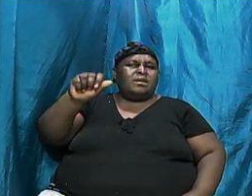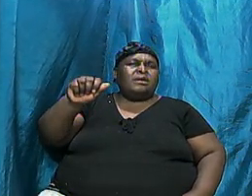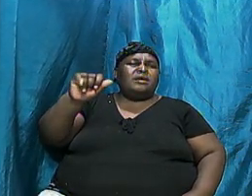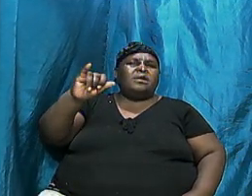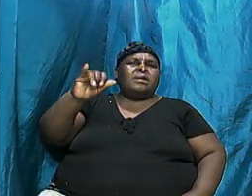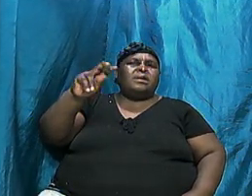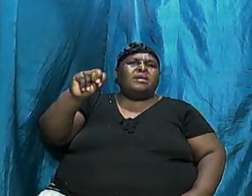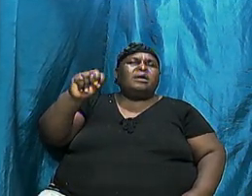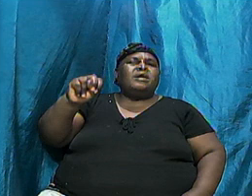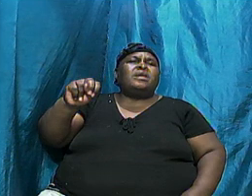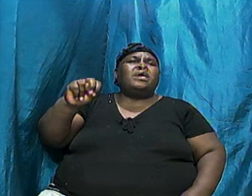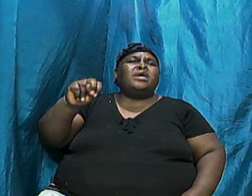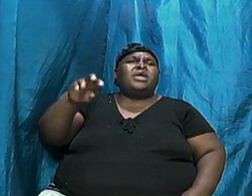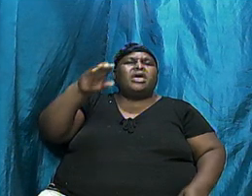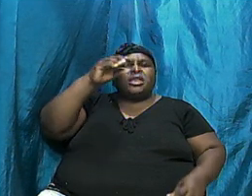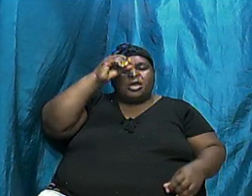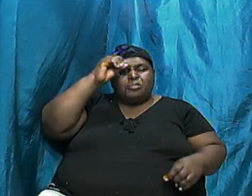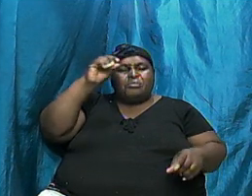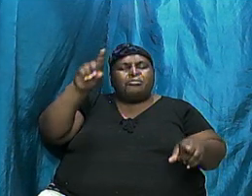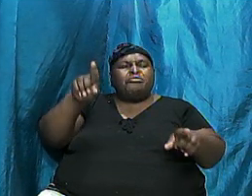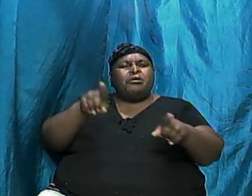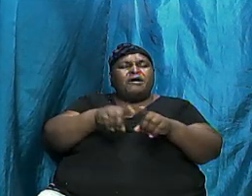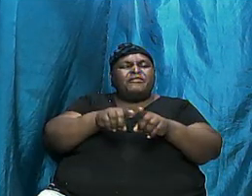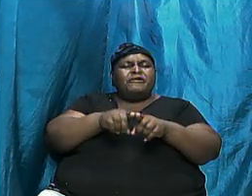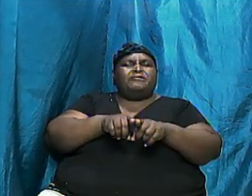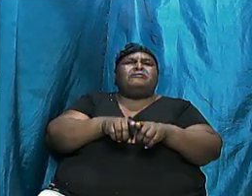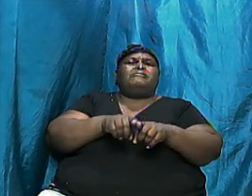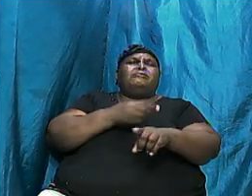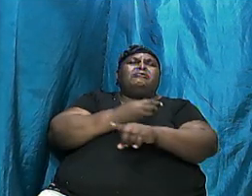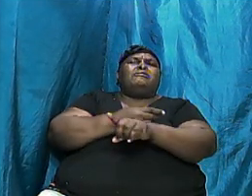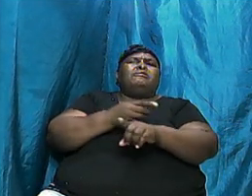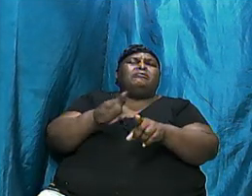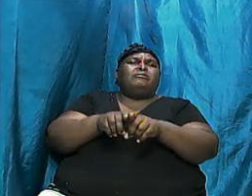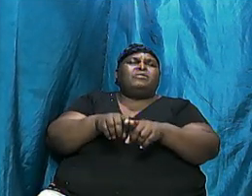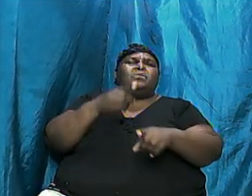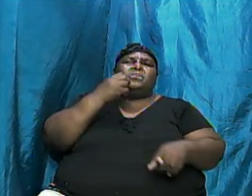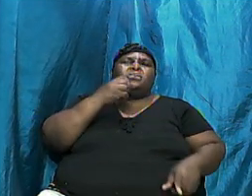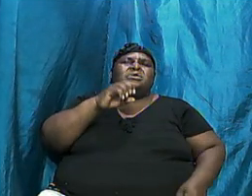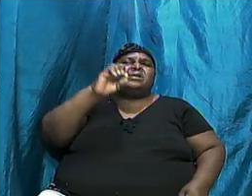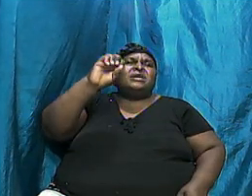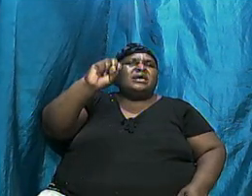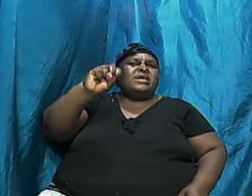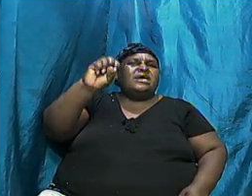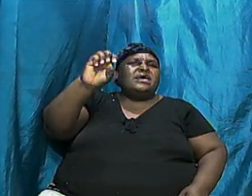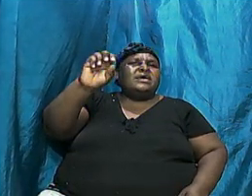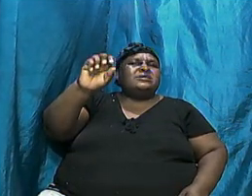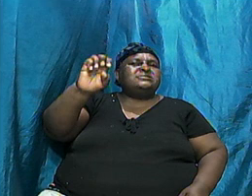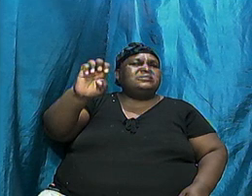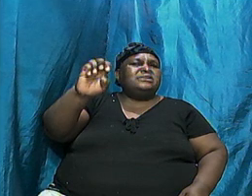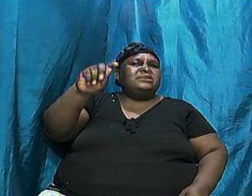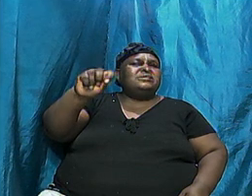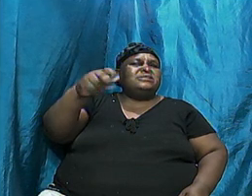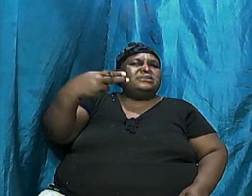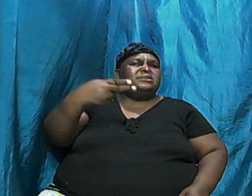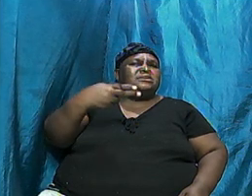Remember now, Cain had killed Abel because of jealousy and envy. Remember, God had